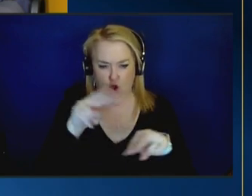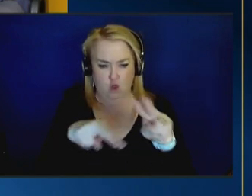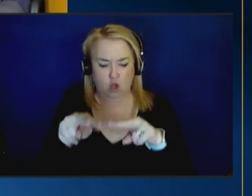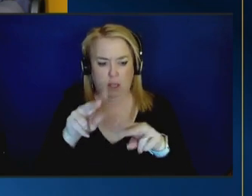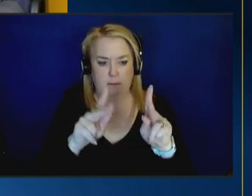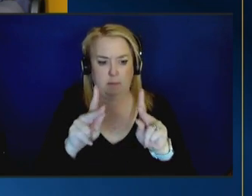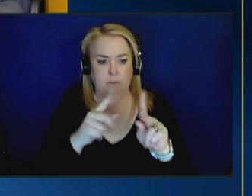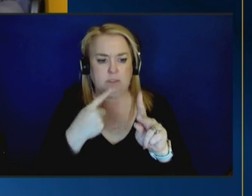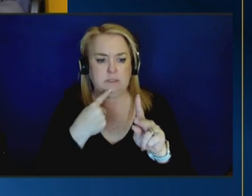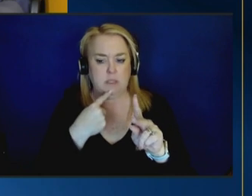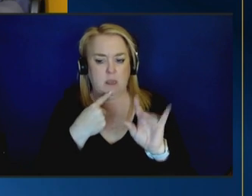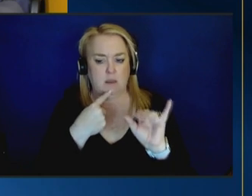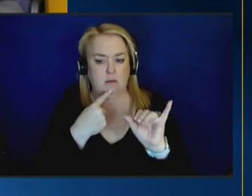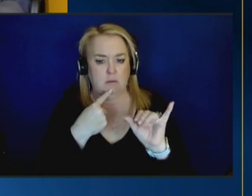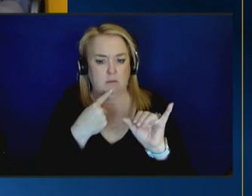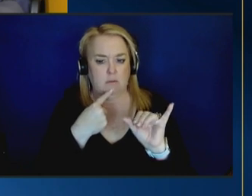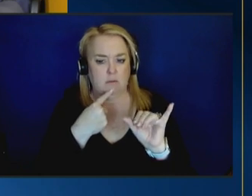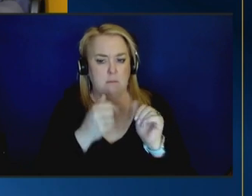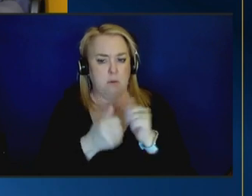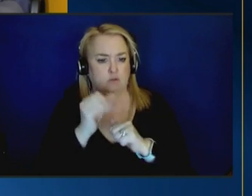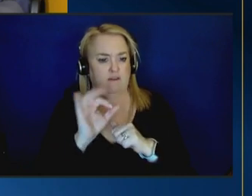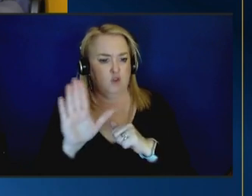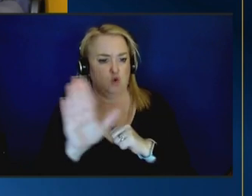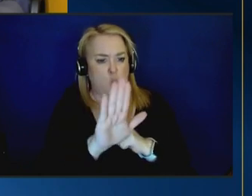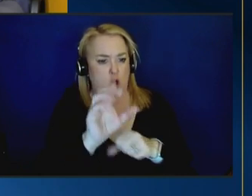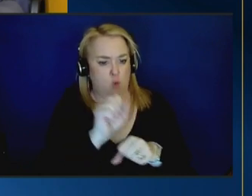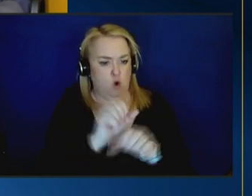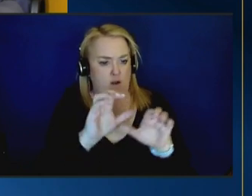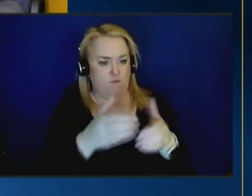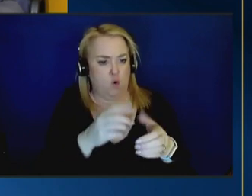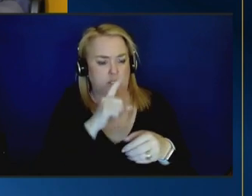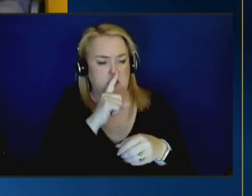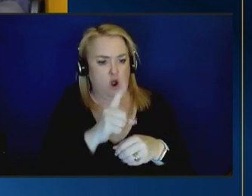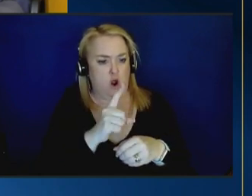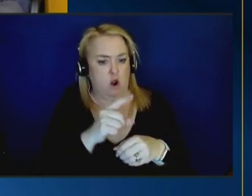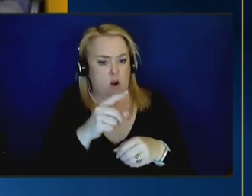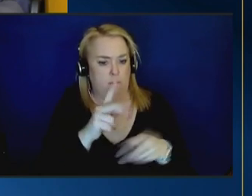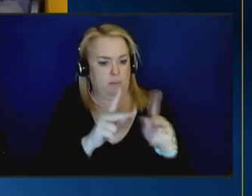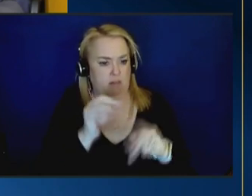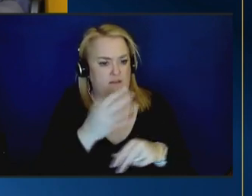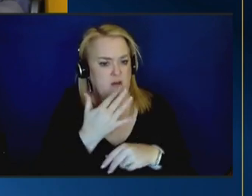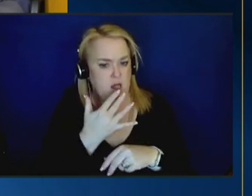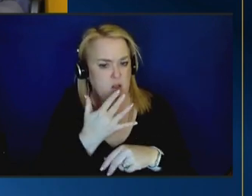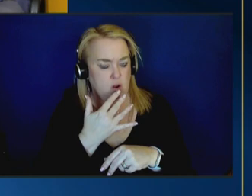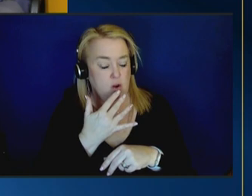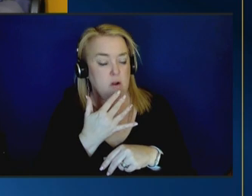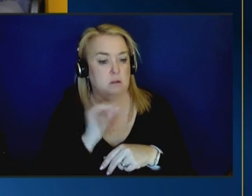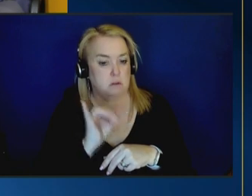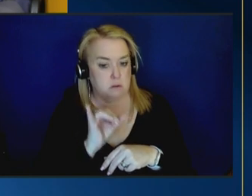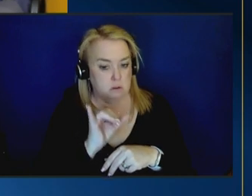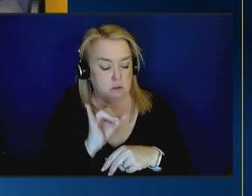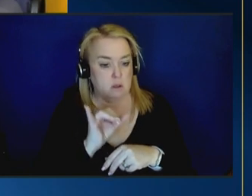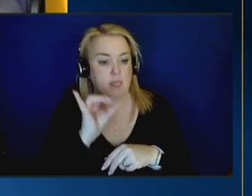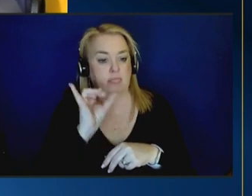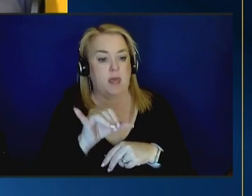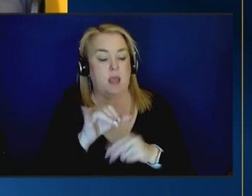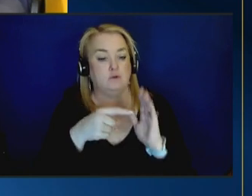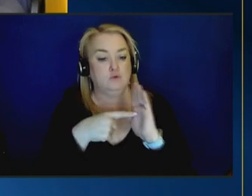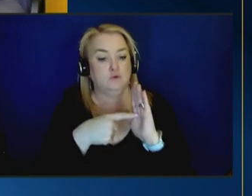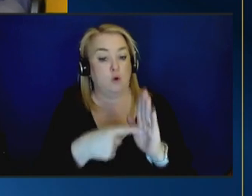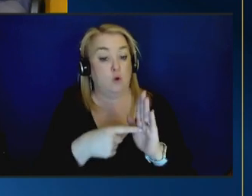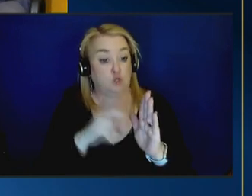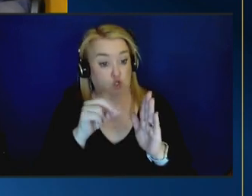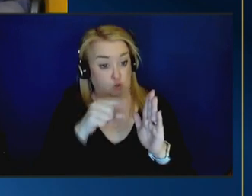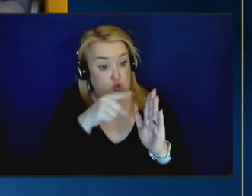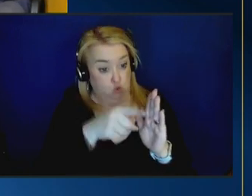of your workforce are people of color that tells you a whole different story right it talks about do you bring your